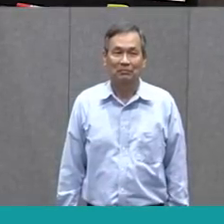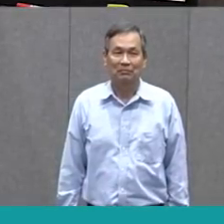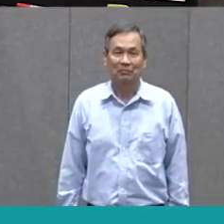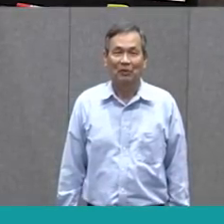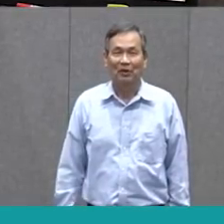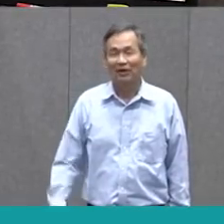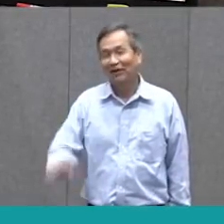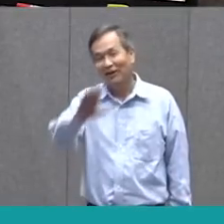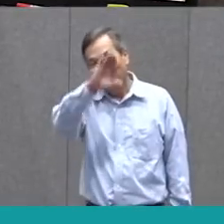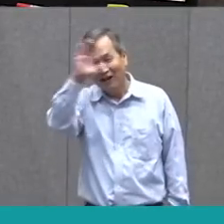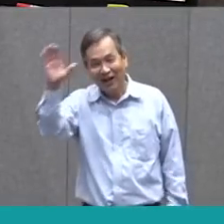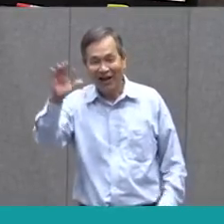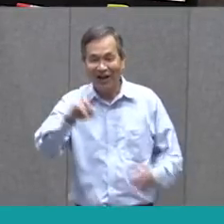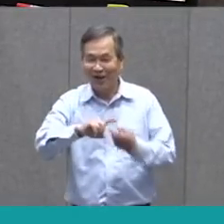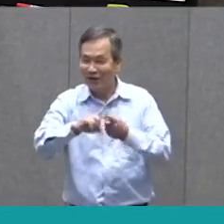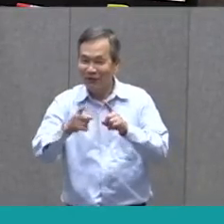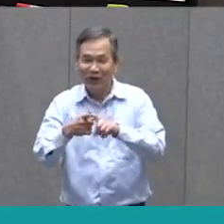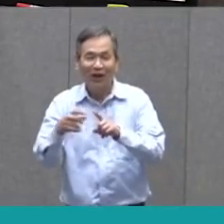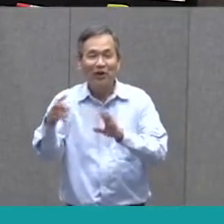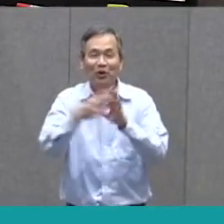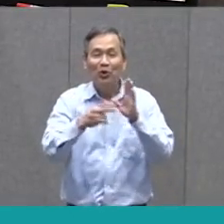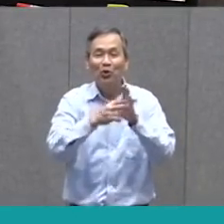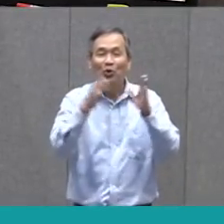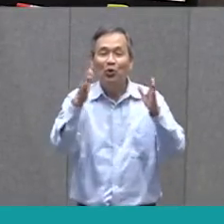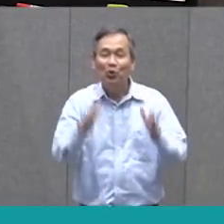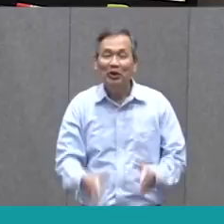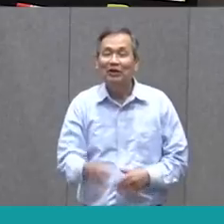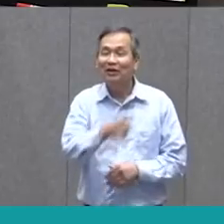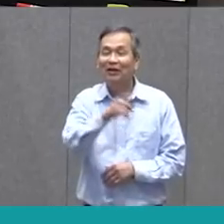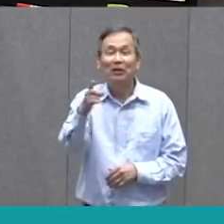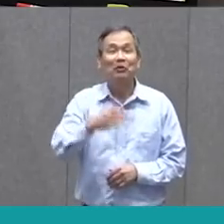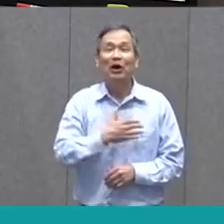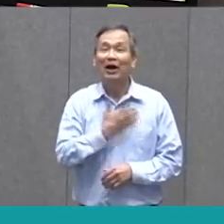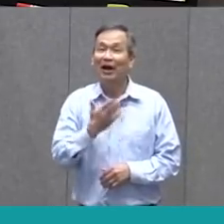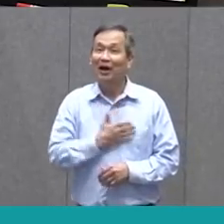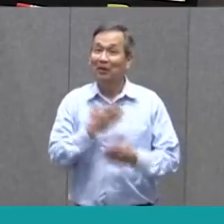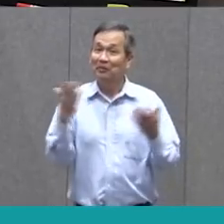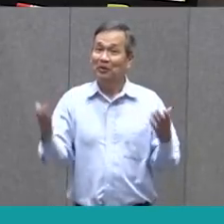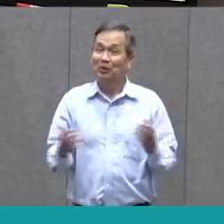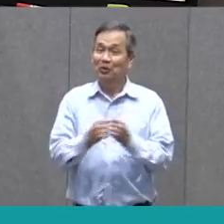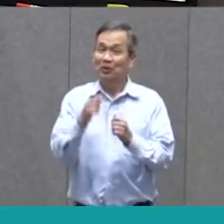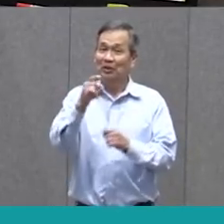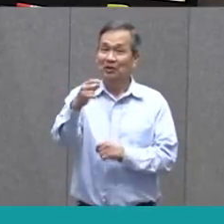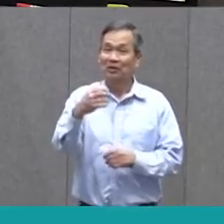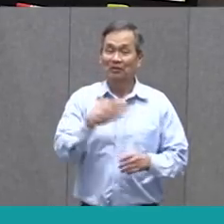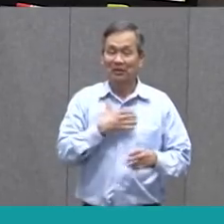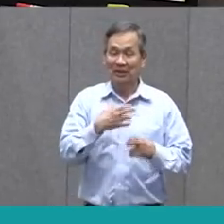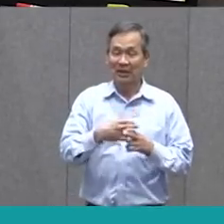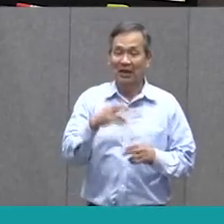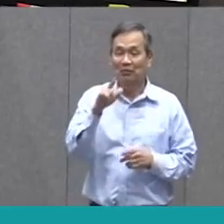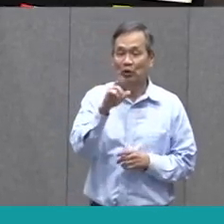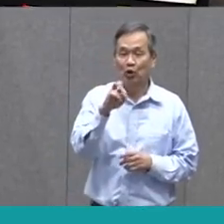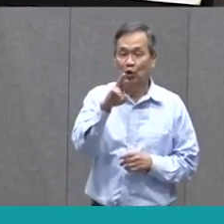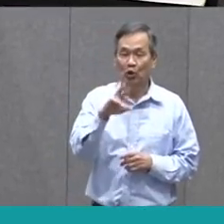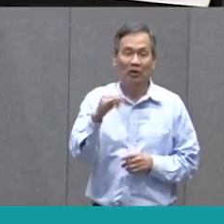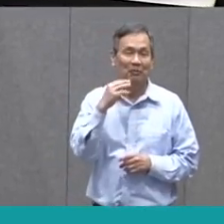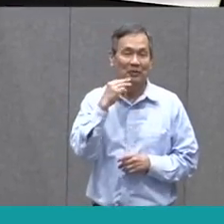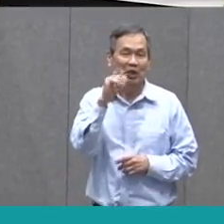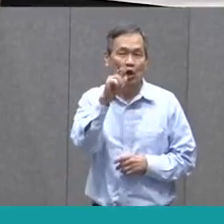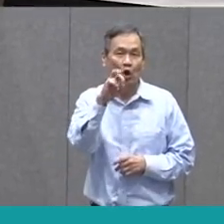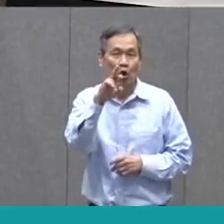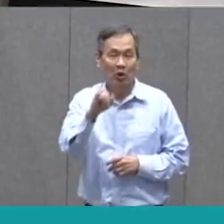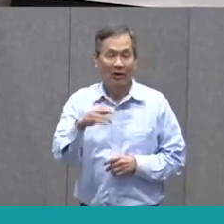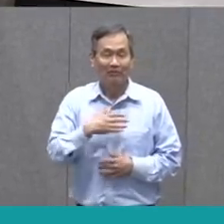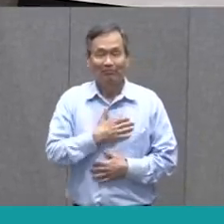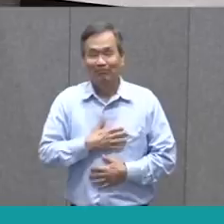Hi friends and readers. I am so glad to be here with you today. My name is Miss Laurie and I get the